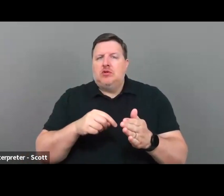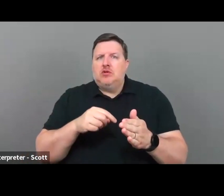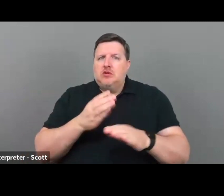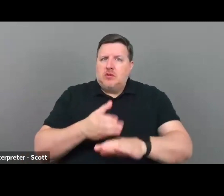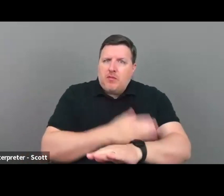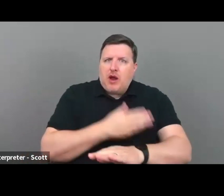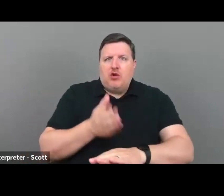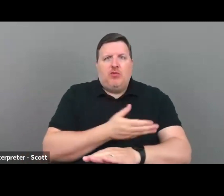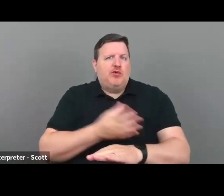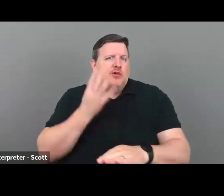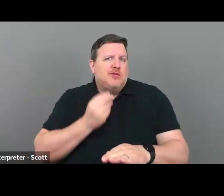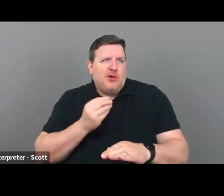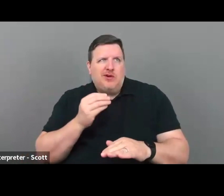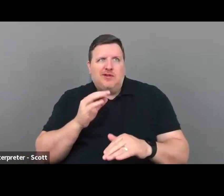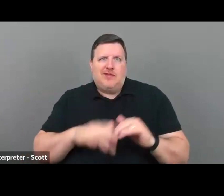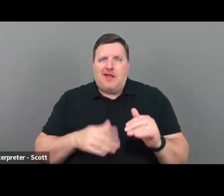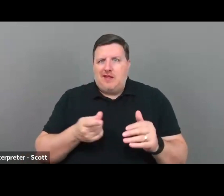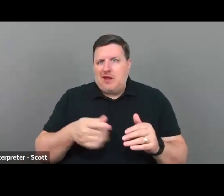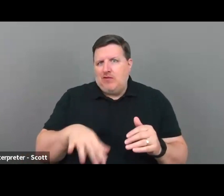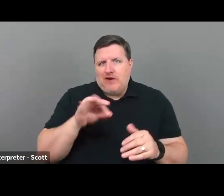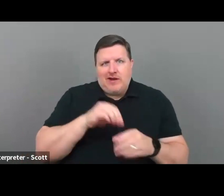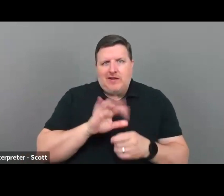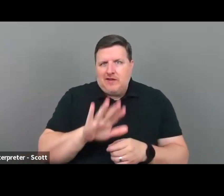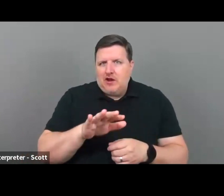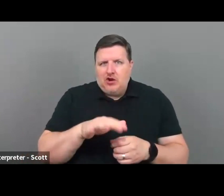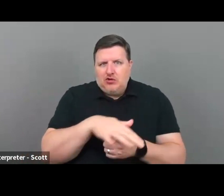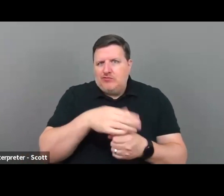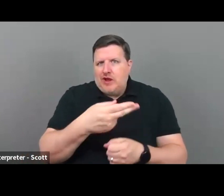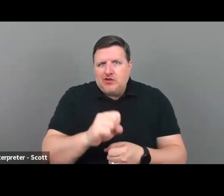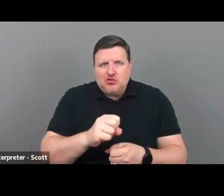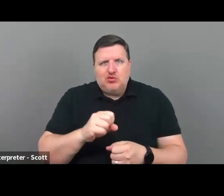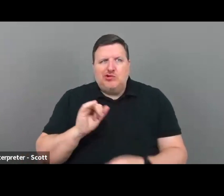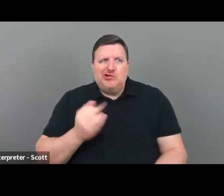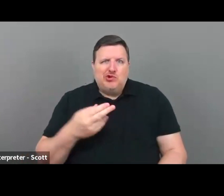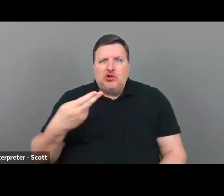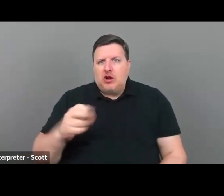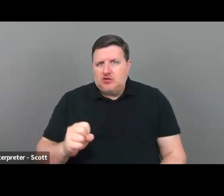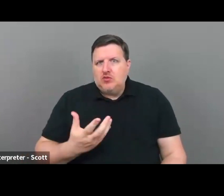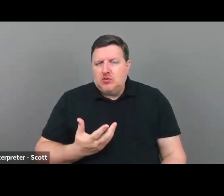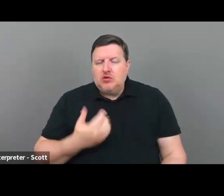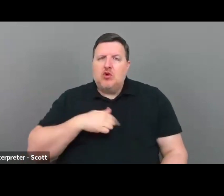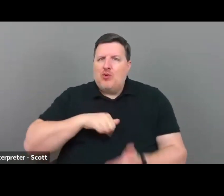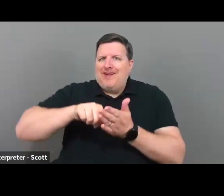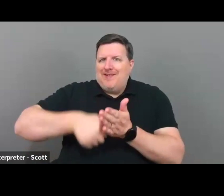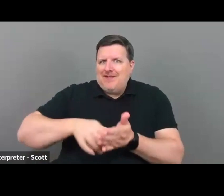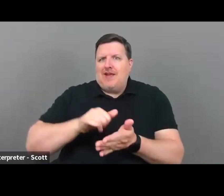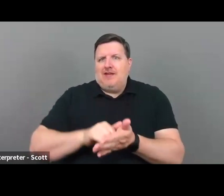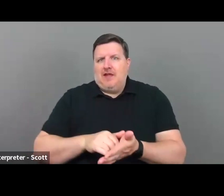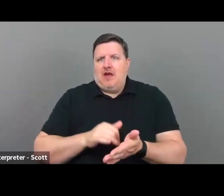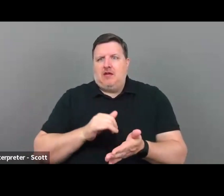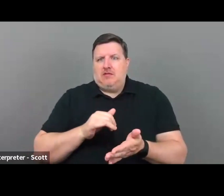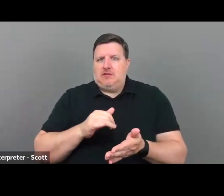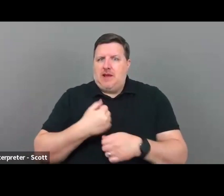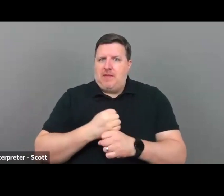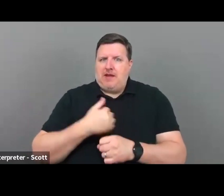experience than what they might find in a, in their high school or junior high school. And so we try to emphasize that because that's what makes